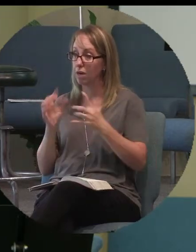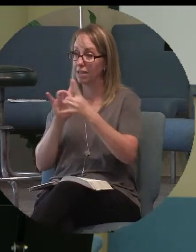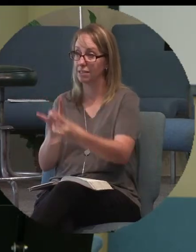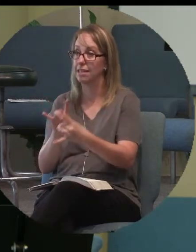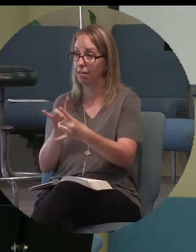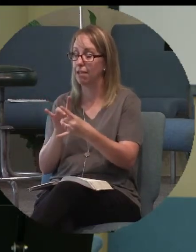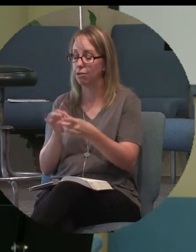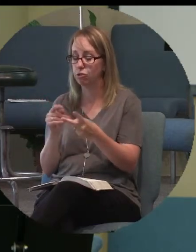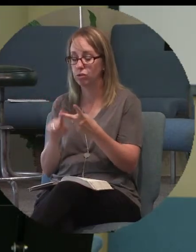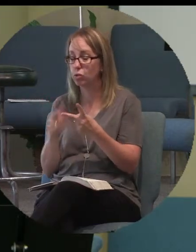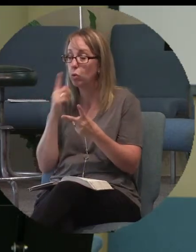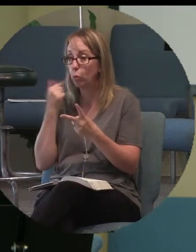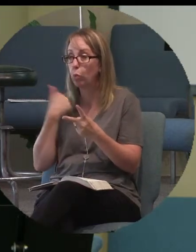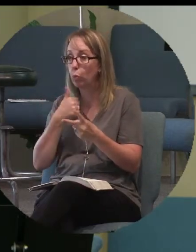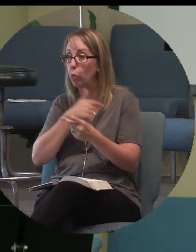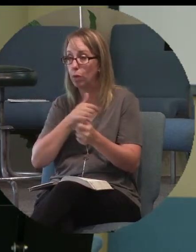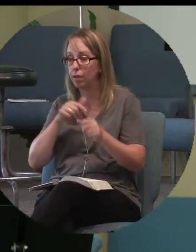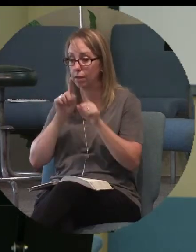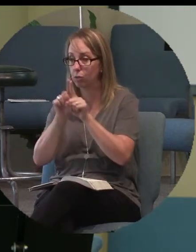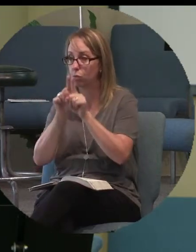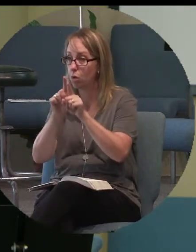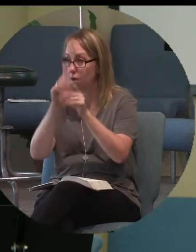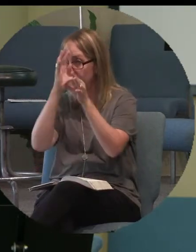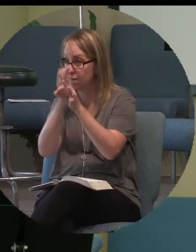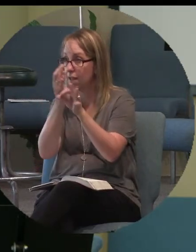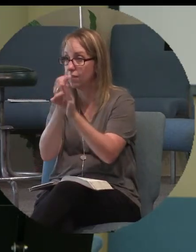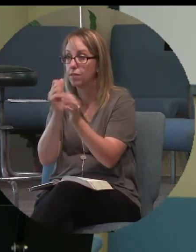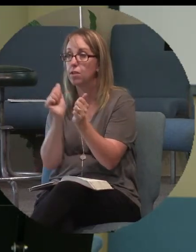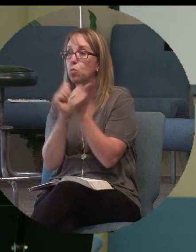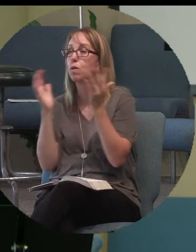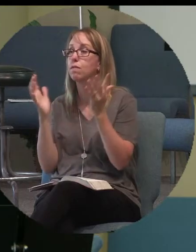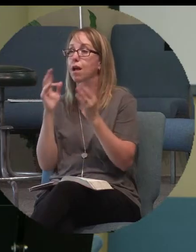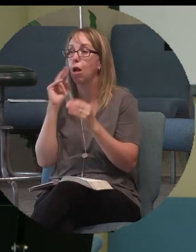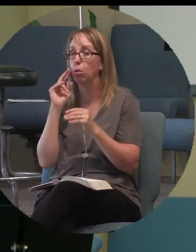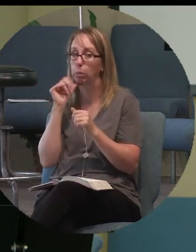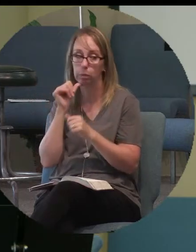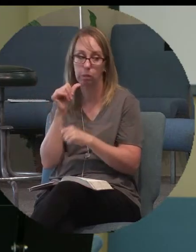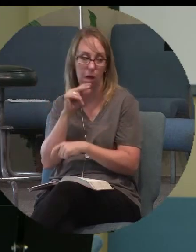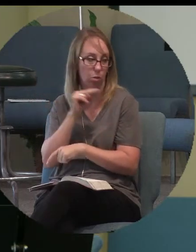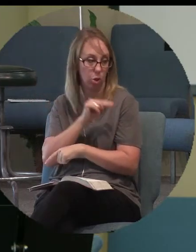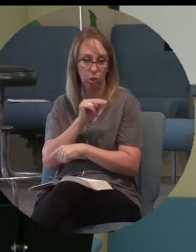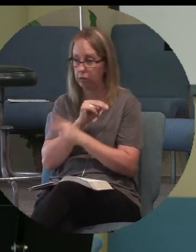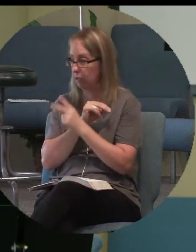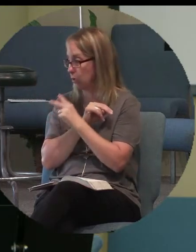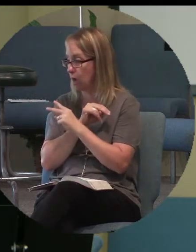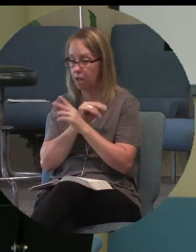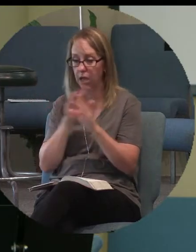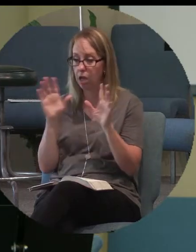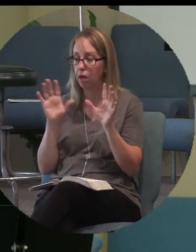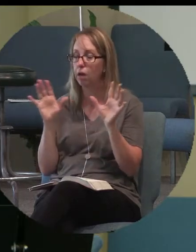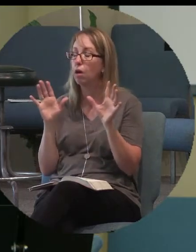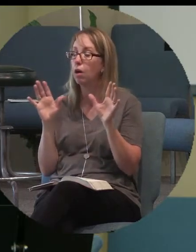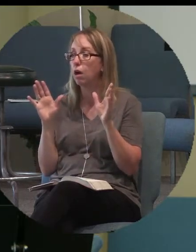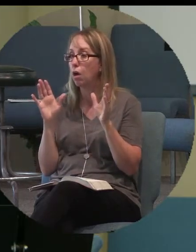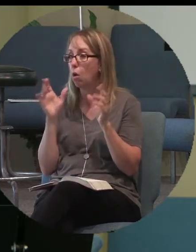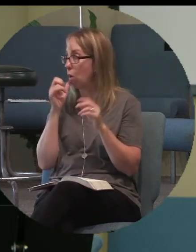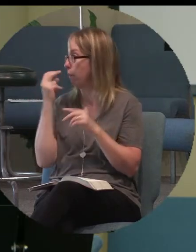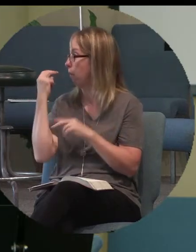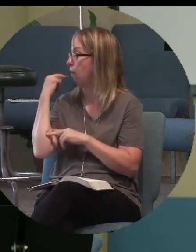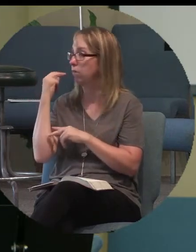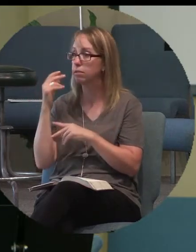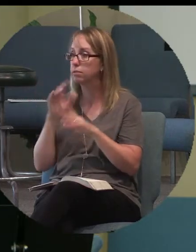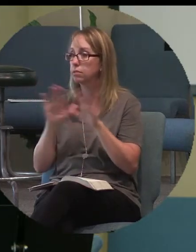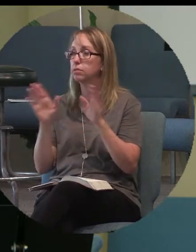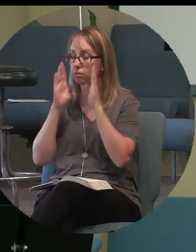that we could walk faithfully and not always be looking left, not always be looking right, not always looking behind us,